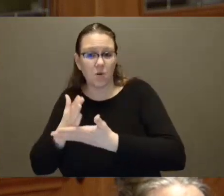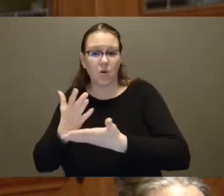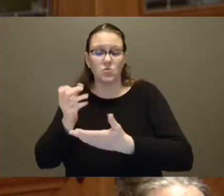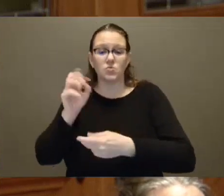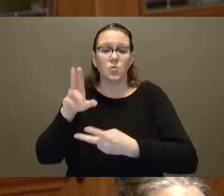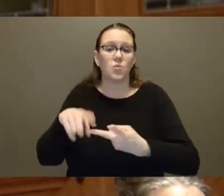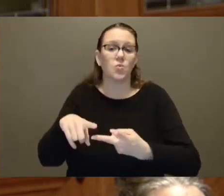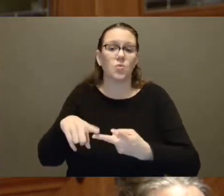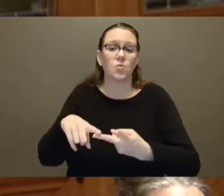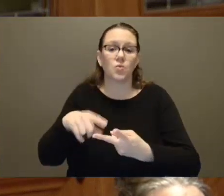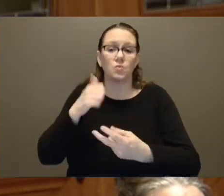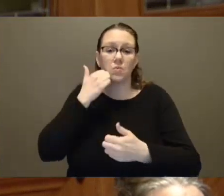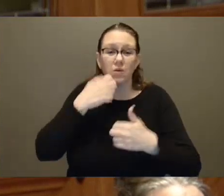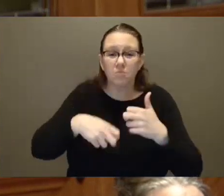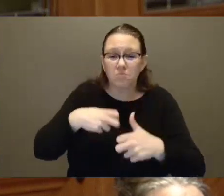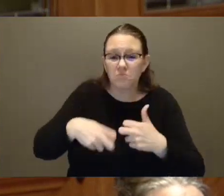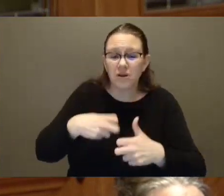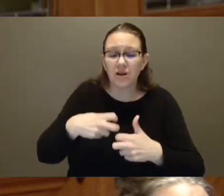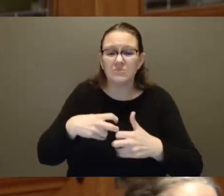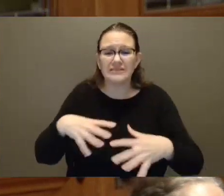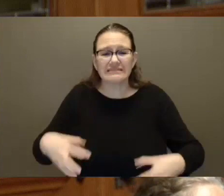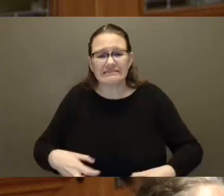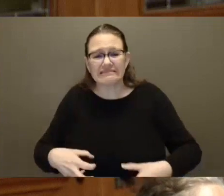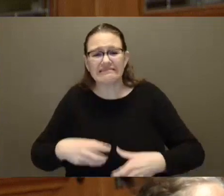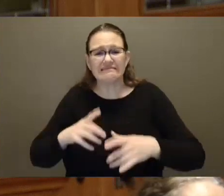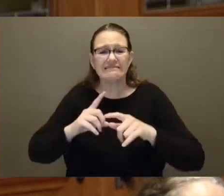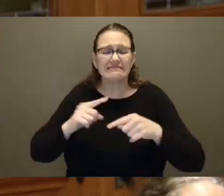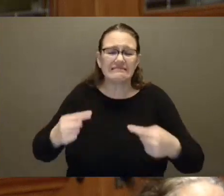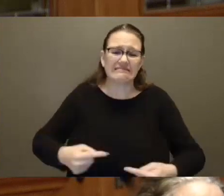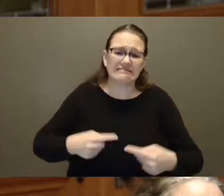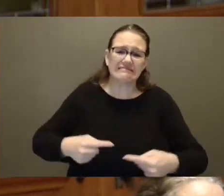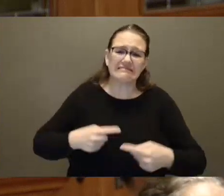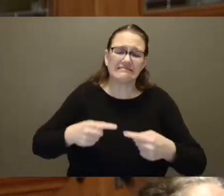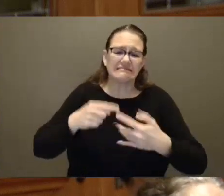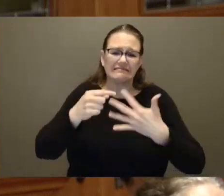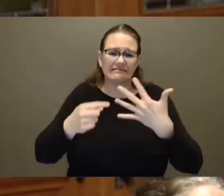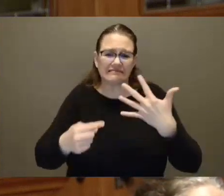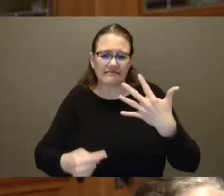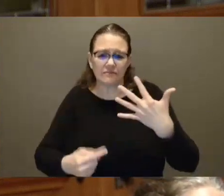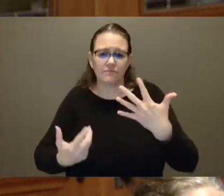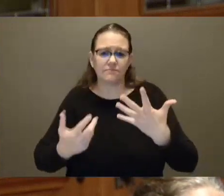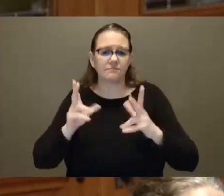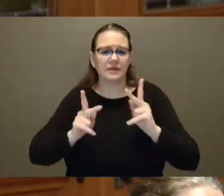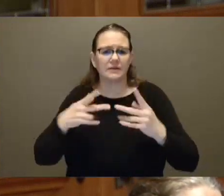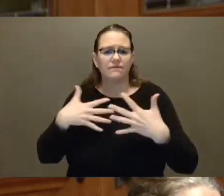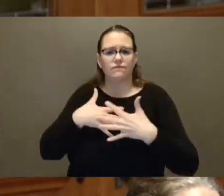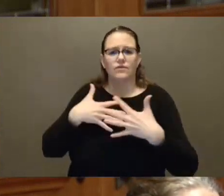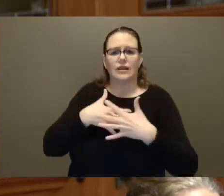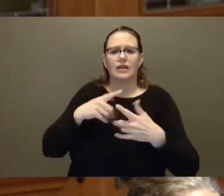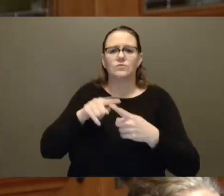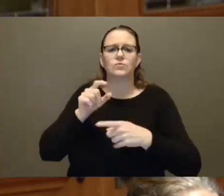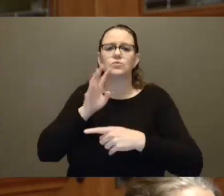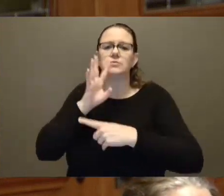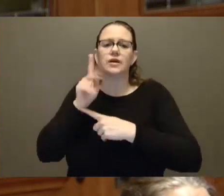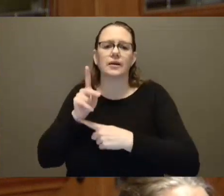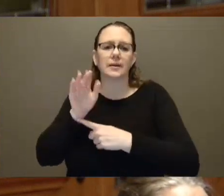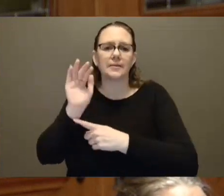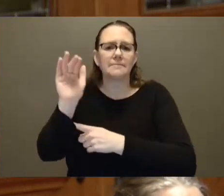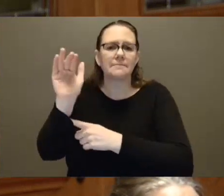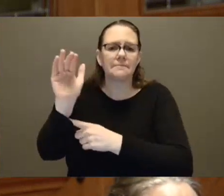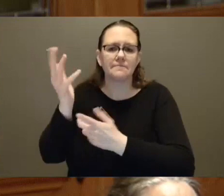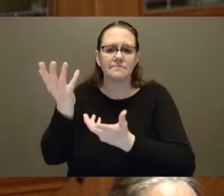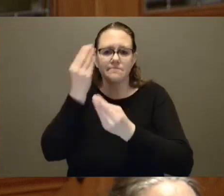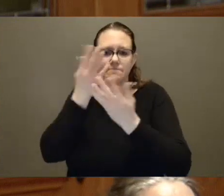much of the health care system. People are taking TikTok to raise awareness about the pain associated with the insertion of